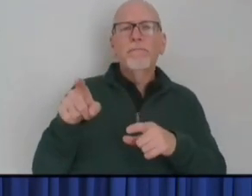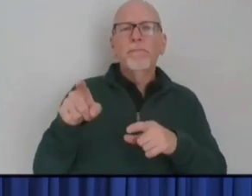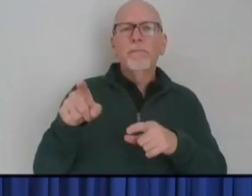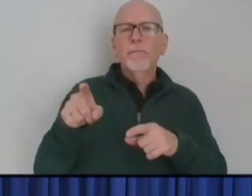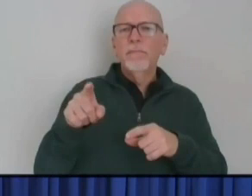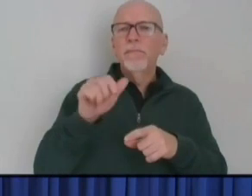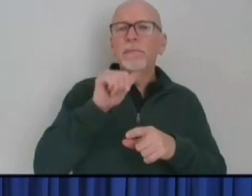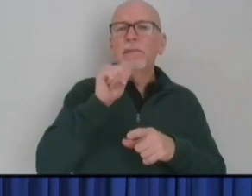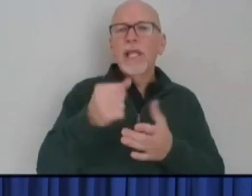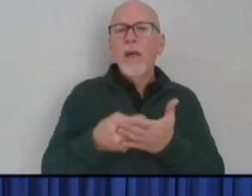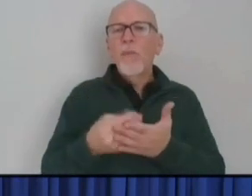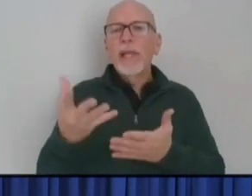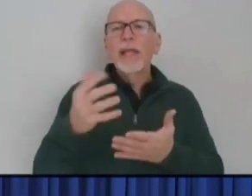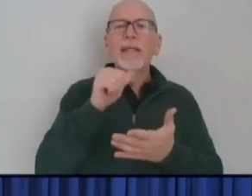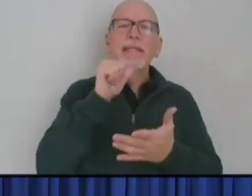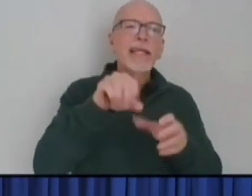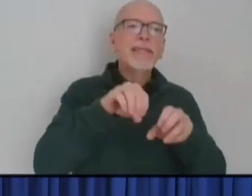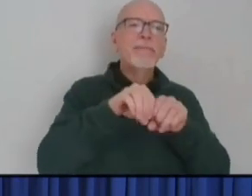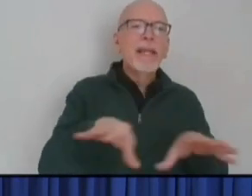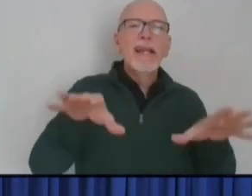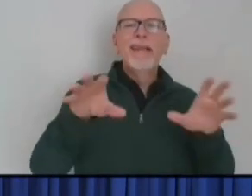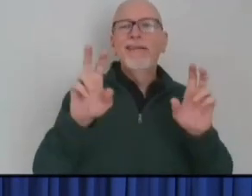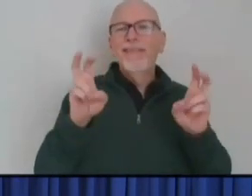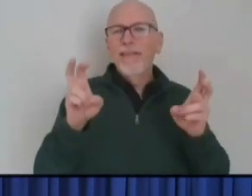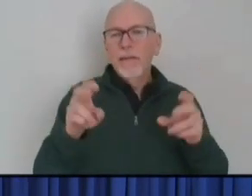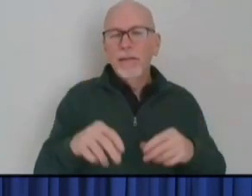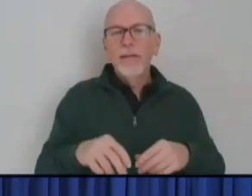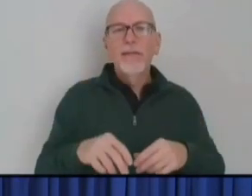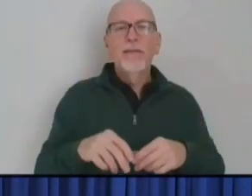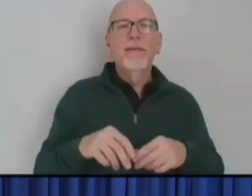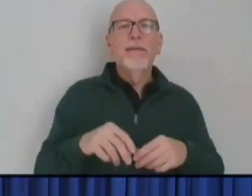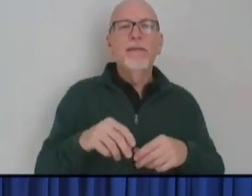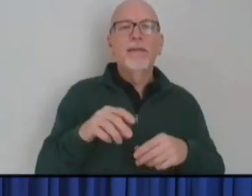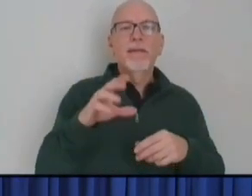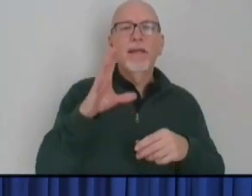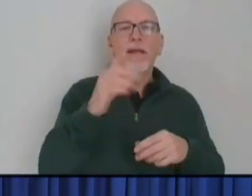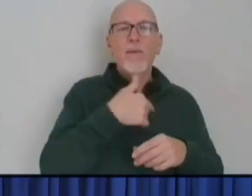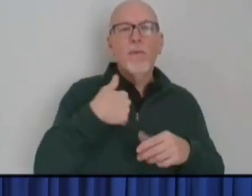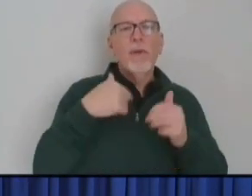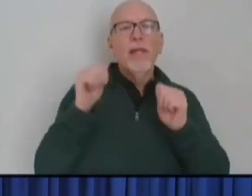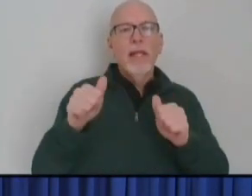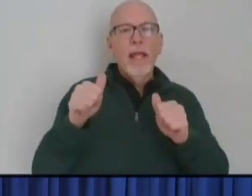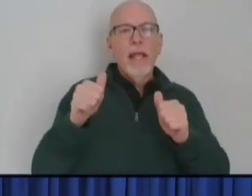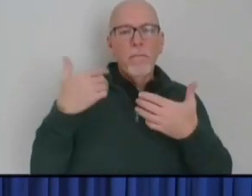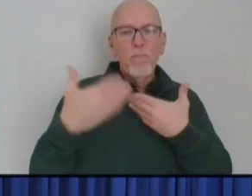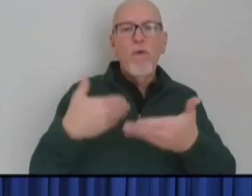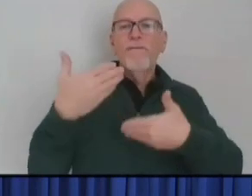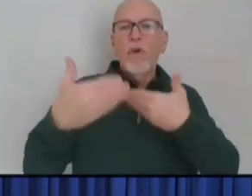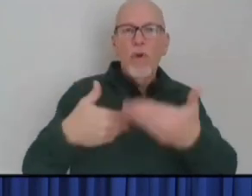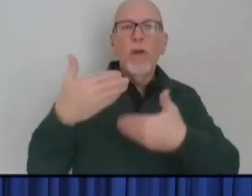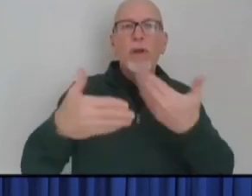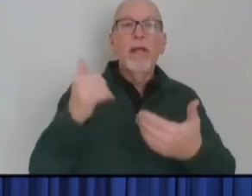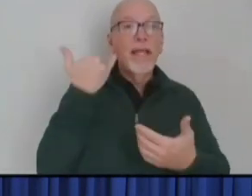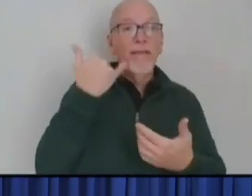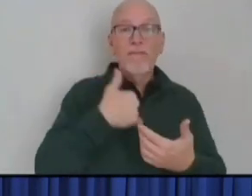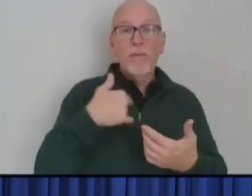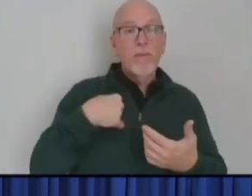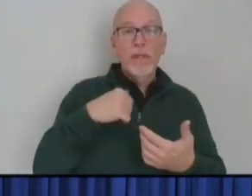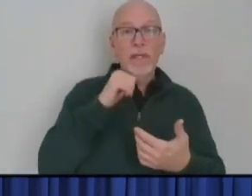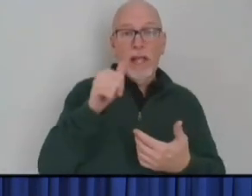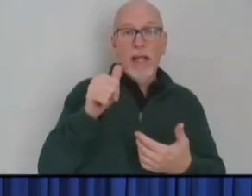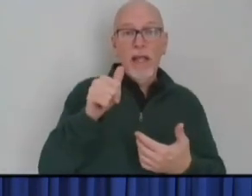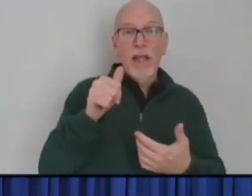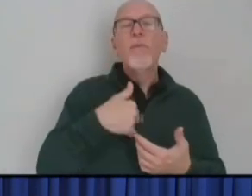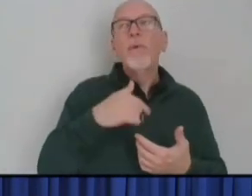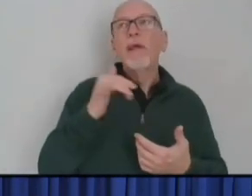not wasting or spilling about the saturation rate and being able to move on. So we're not, if we don't go through 55, we will.